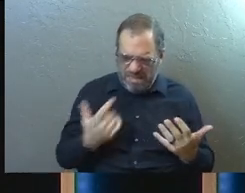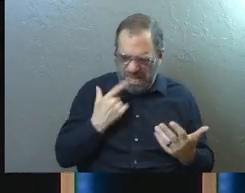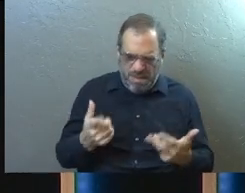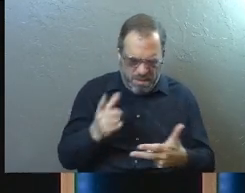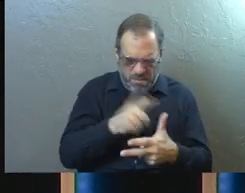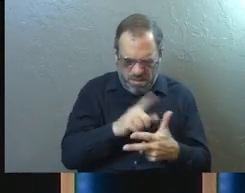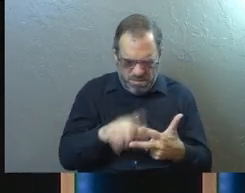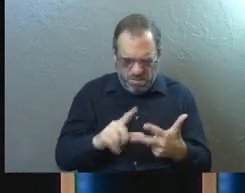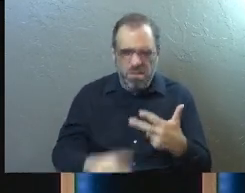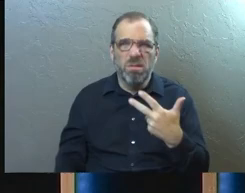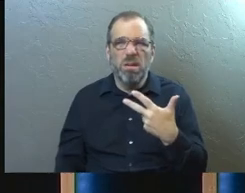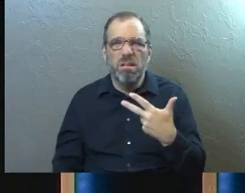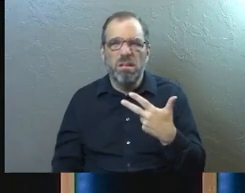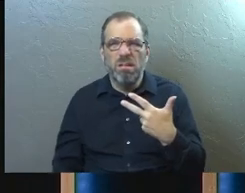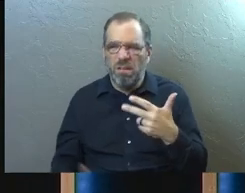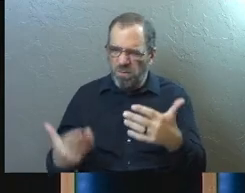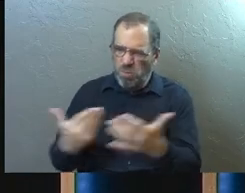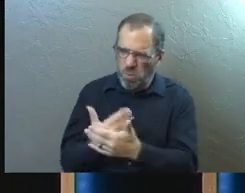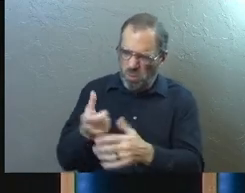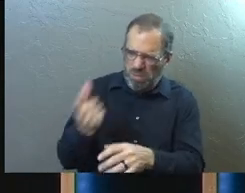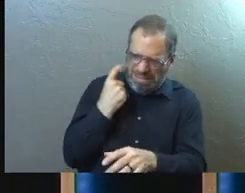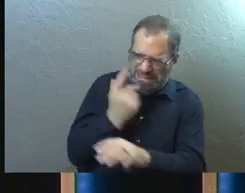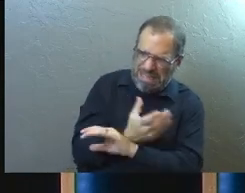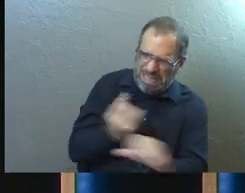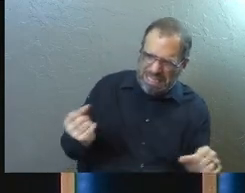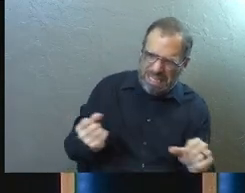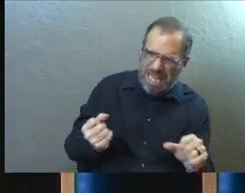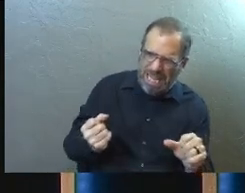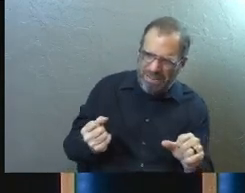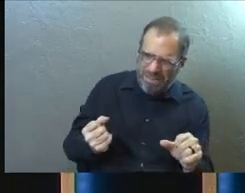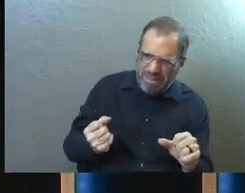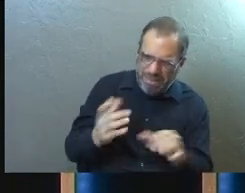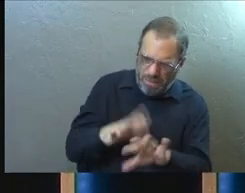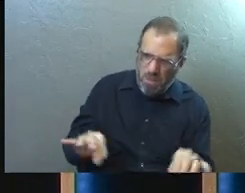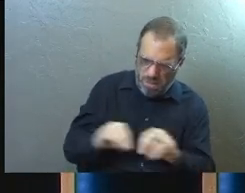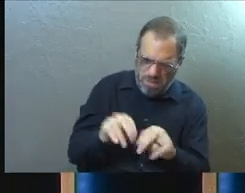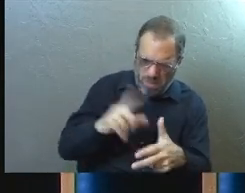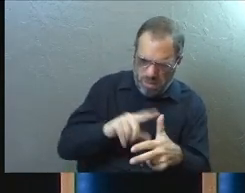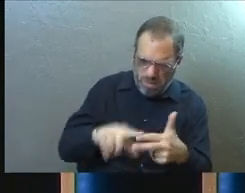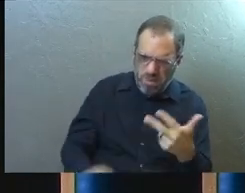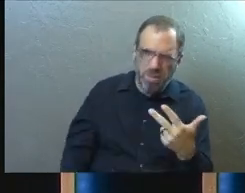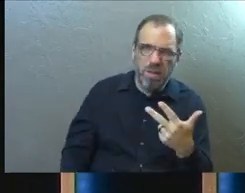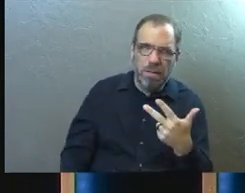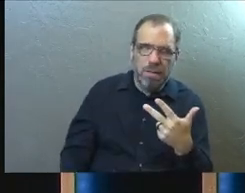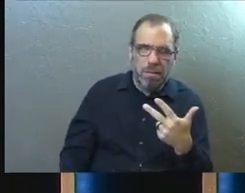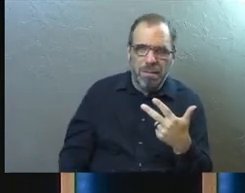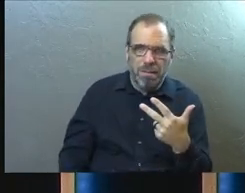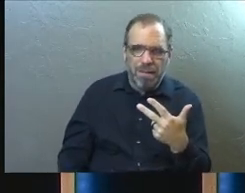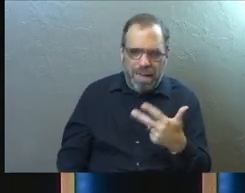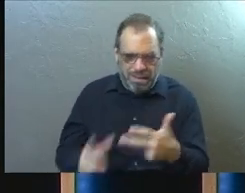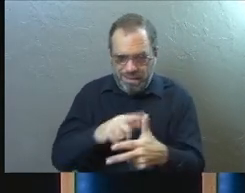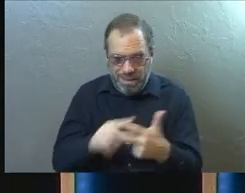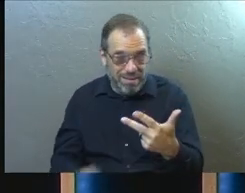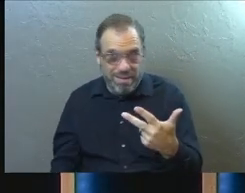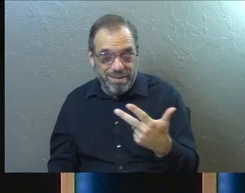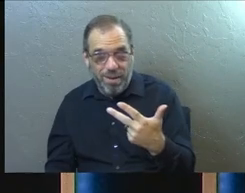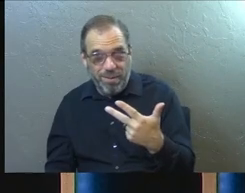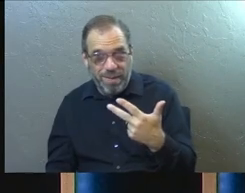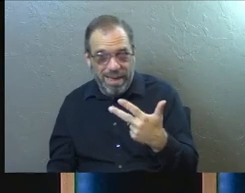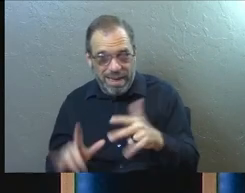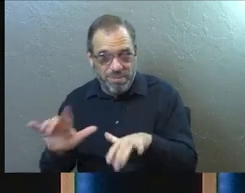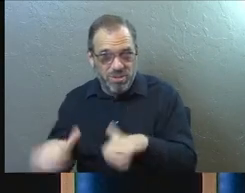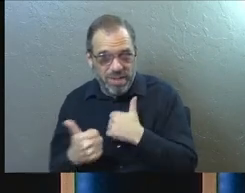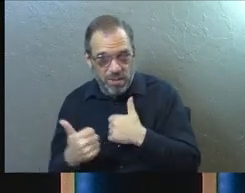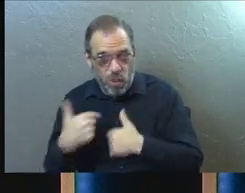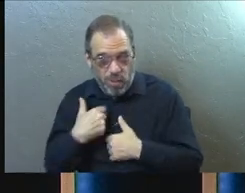we say to a group of new people? Here's some really key things. And I don't know if it would be these. And I'm challenged by